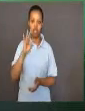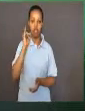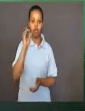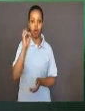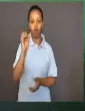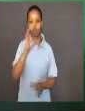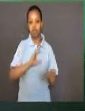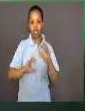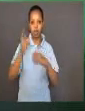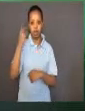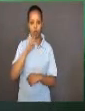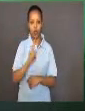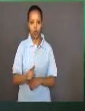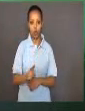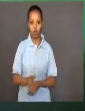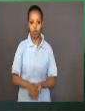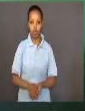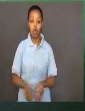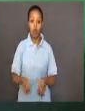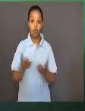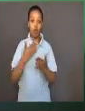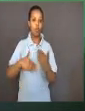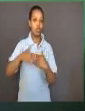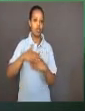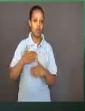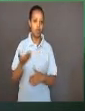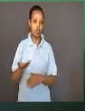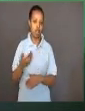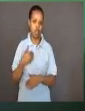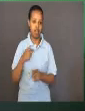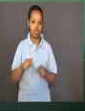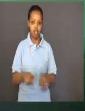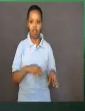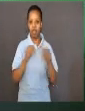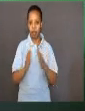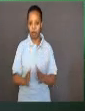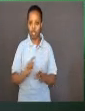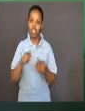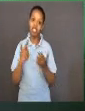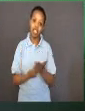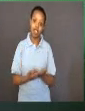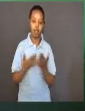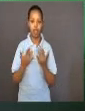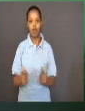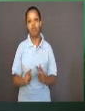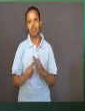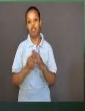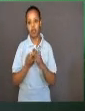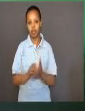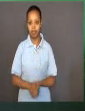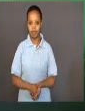We have a lot to cover today, students, so let us get started.